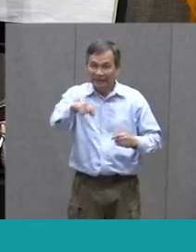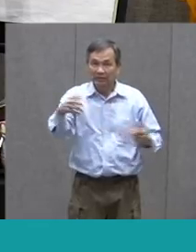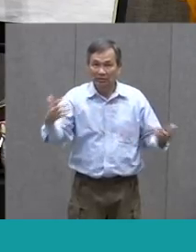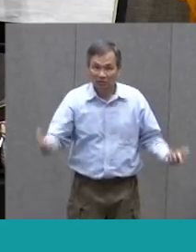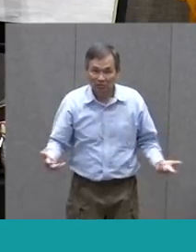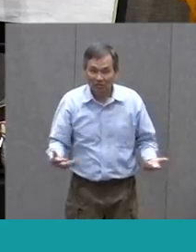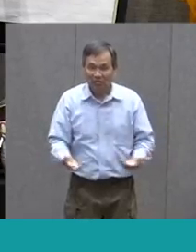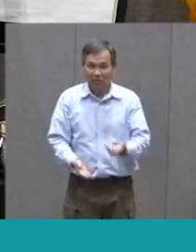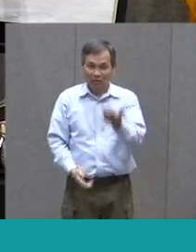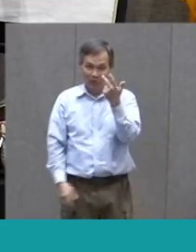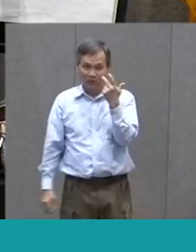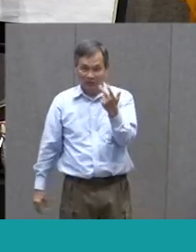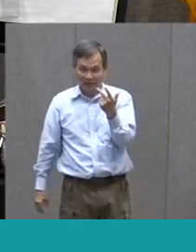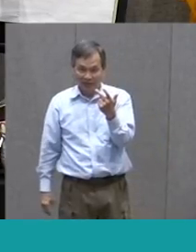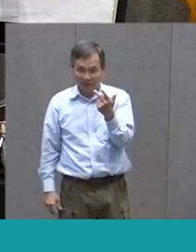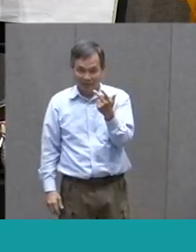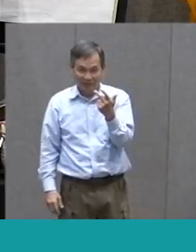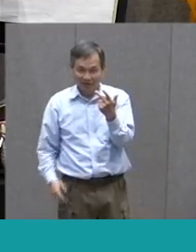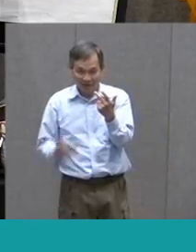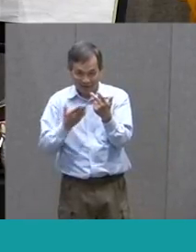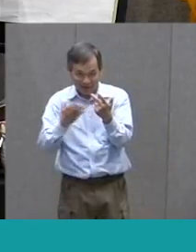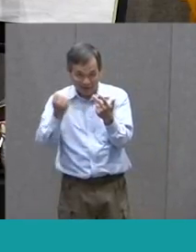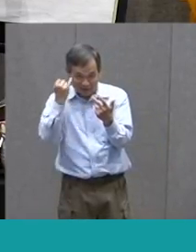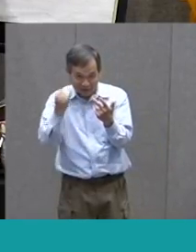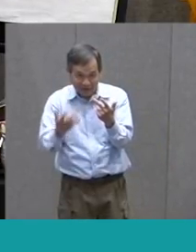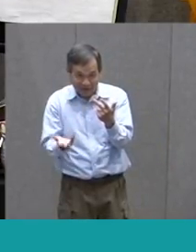Three Things Got An Idea Of What They Might Be